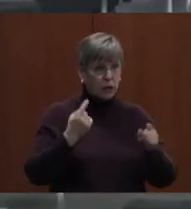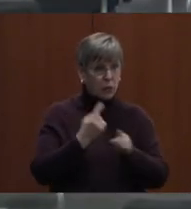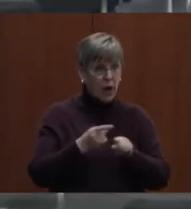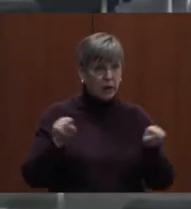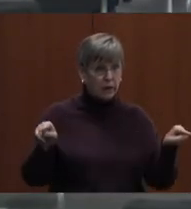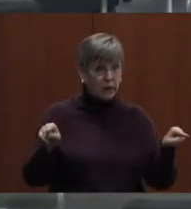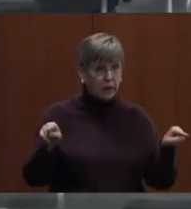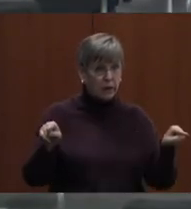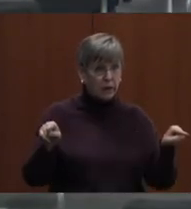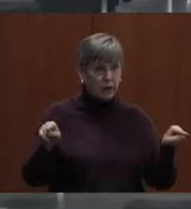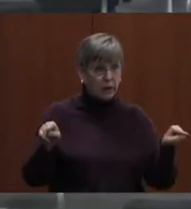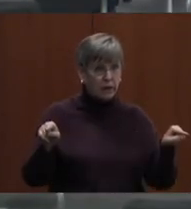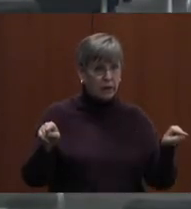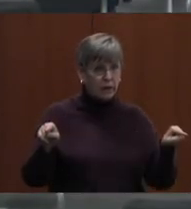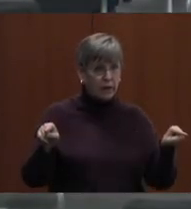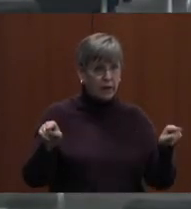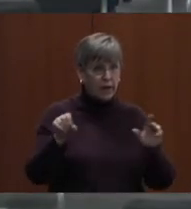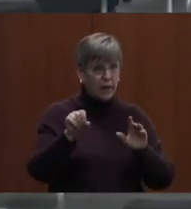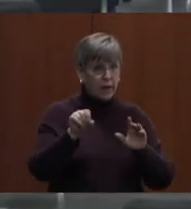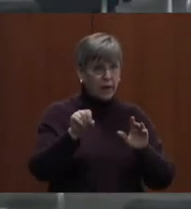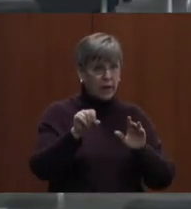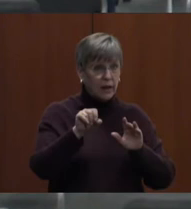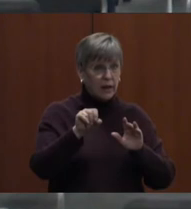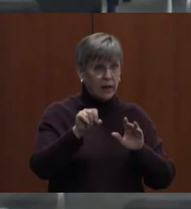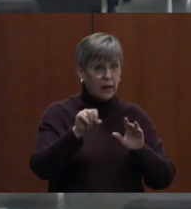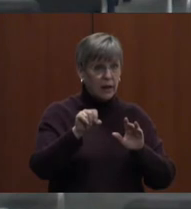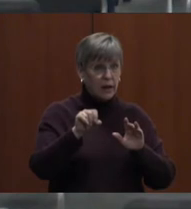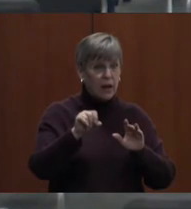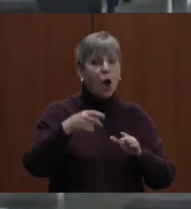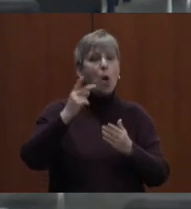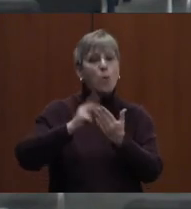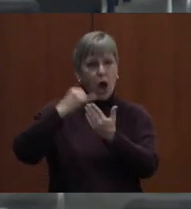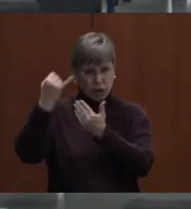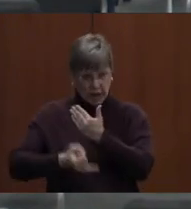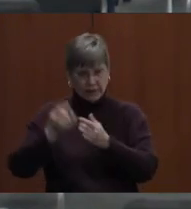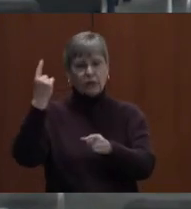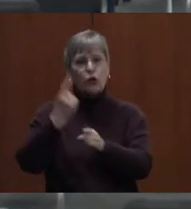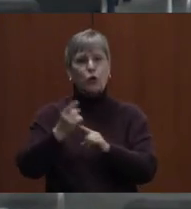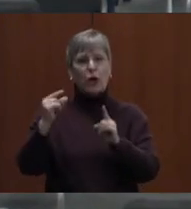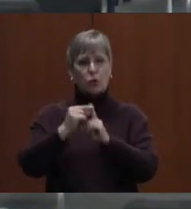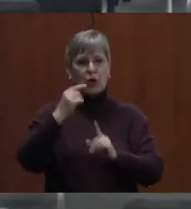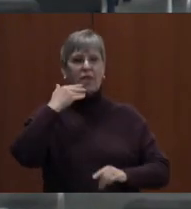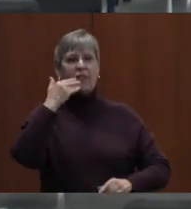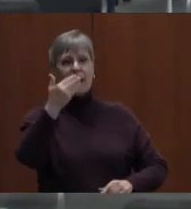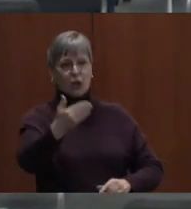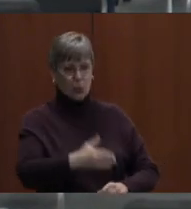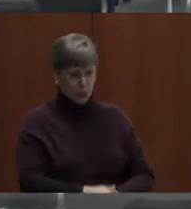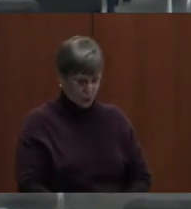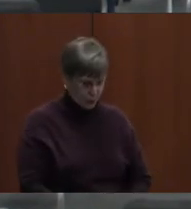State-funded public school construction. It's projects? It's projects, Okay, thank you.